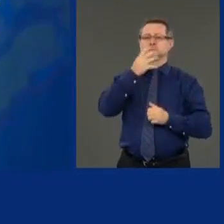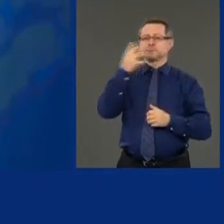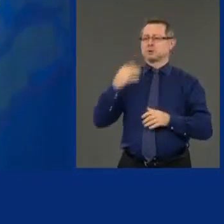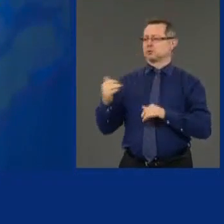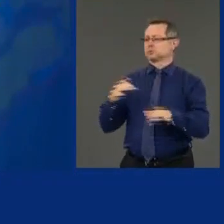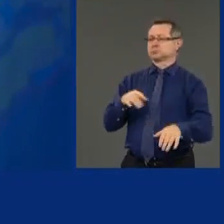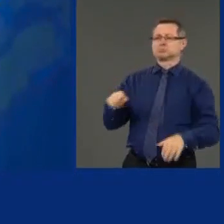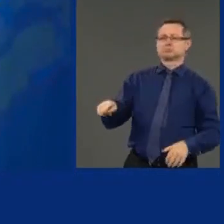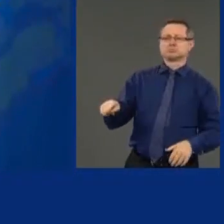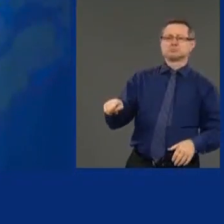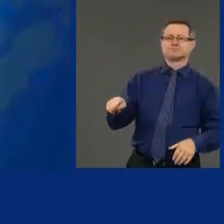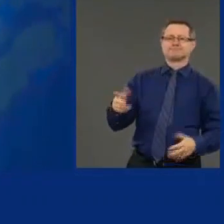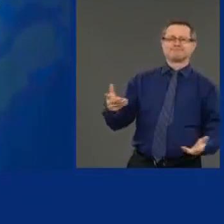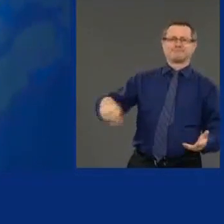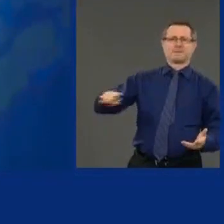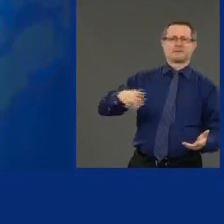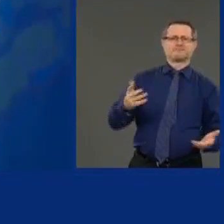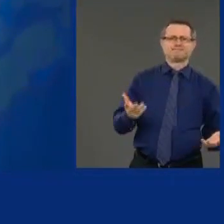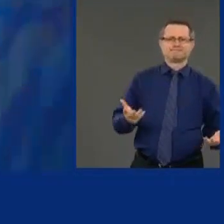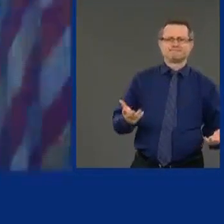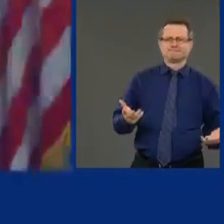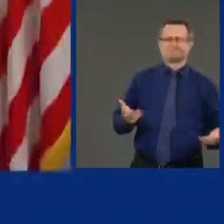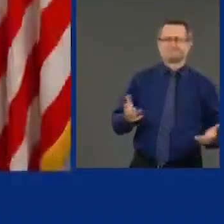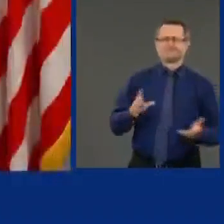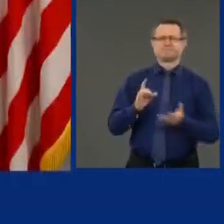polarization, et cetera.